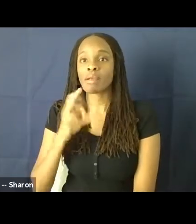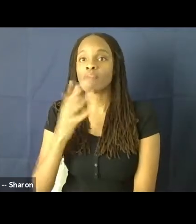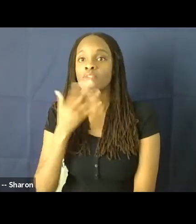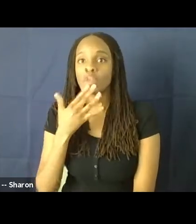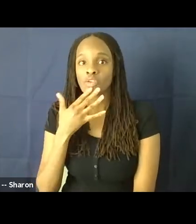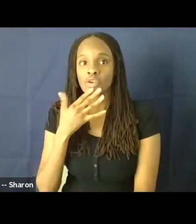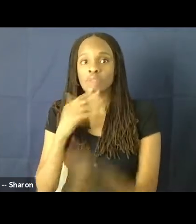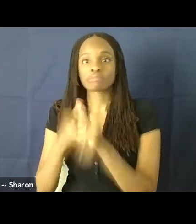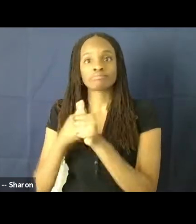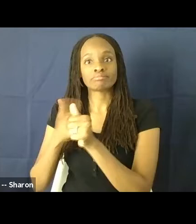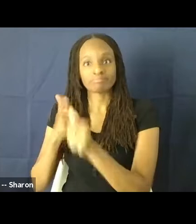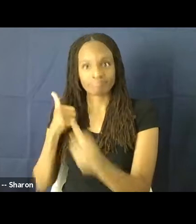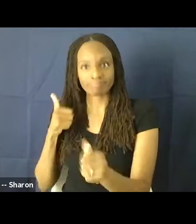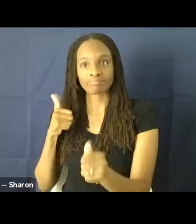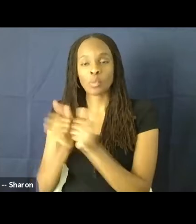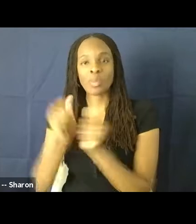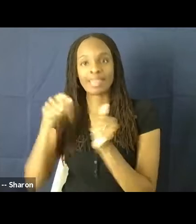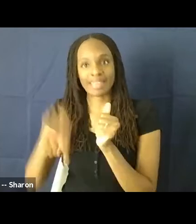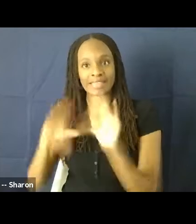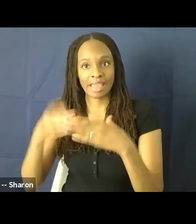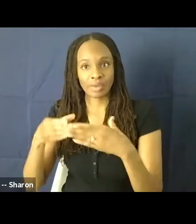lagging behind in this category.